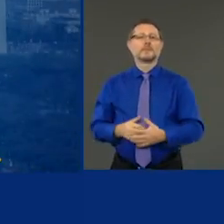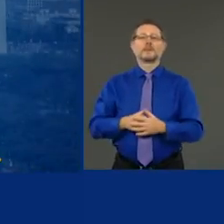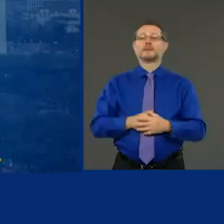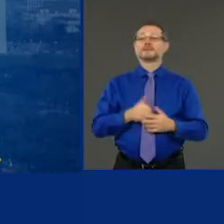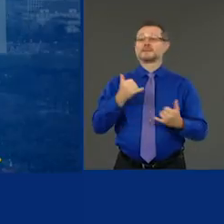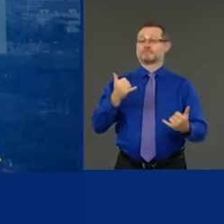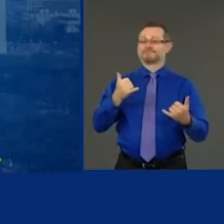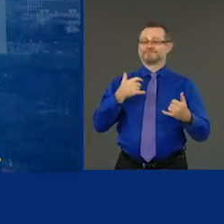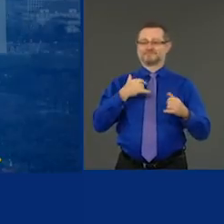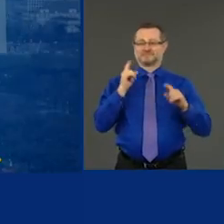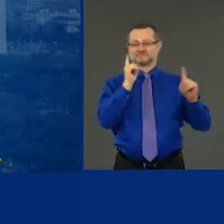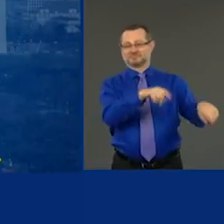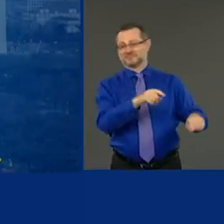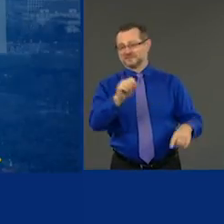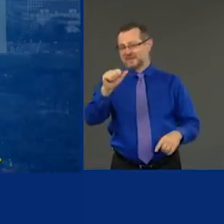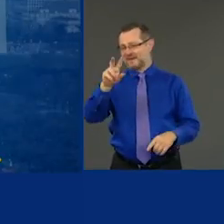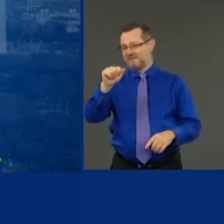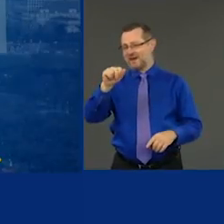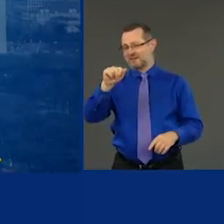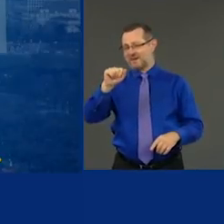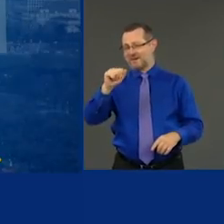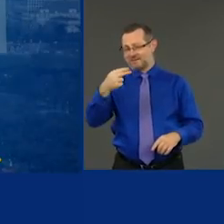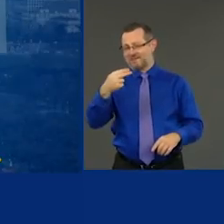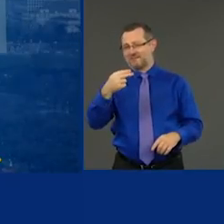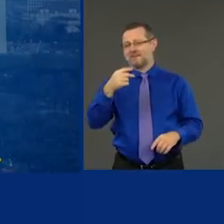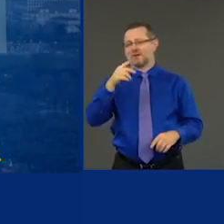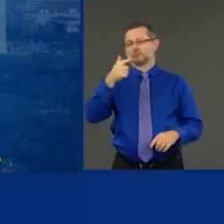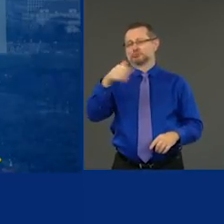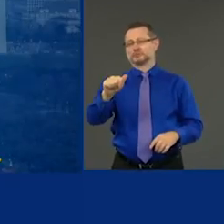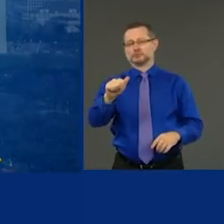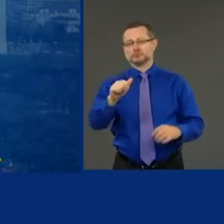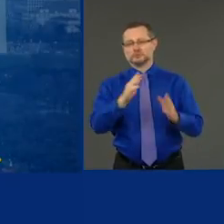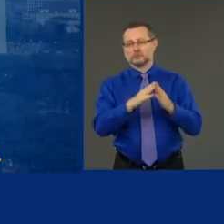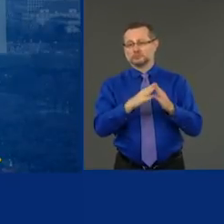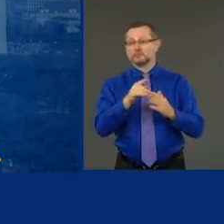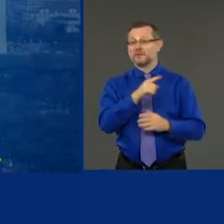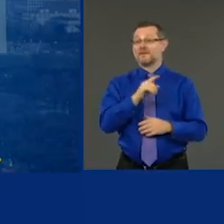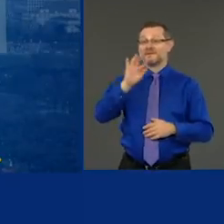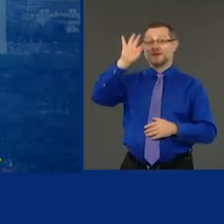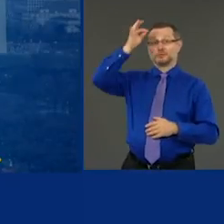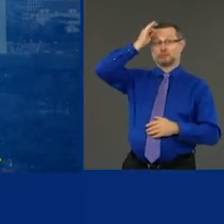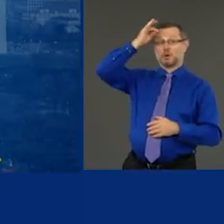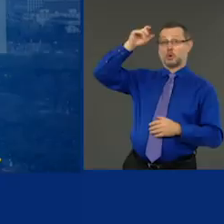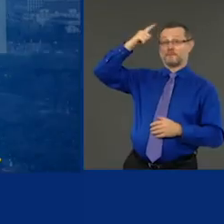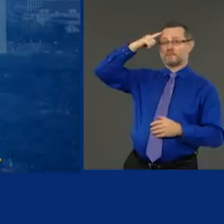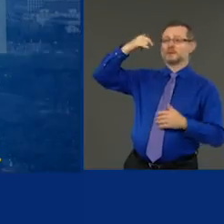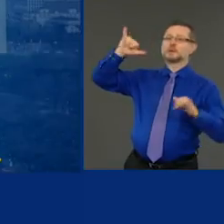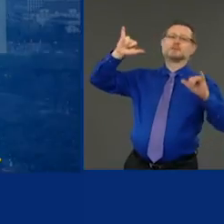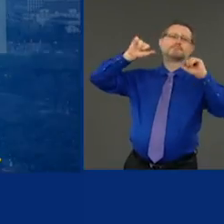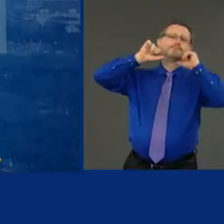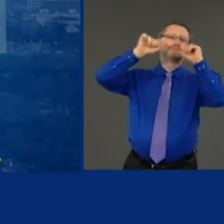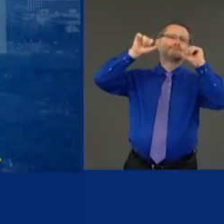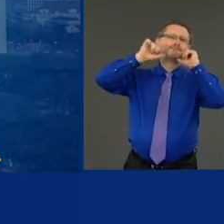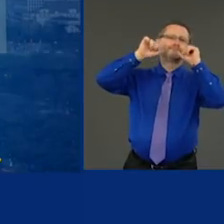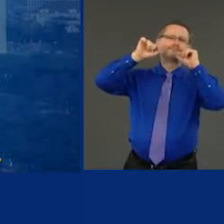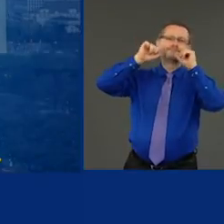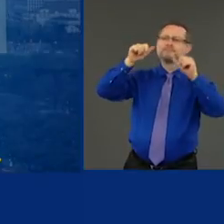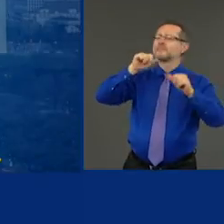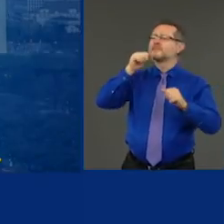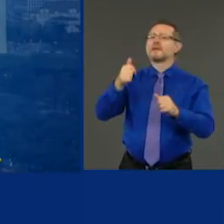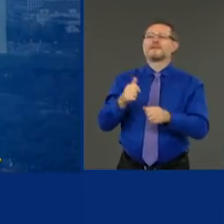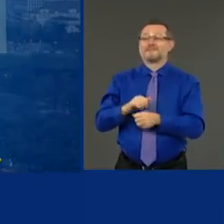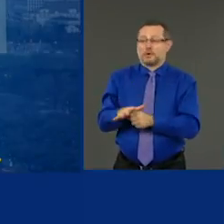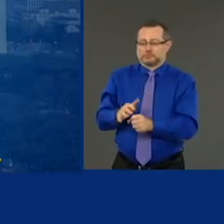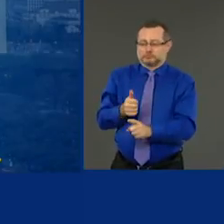to go to Savannah today. The federal government is still in denial about this virus. It still